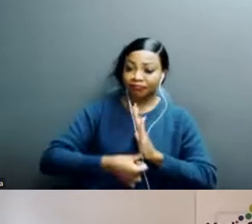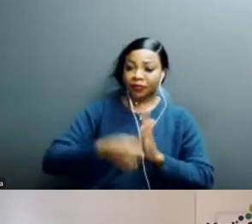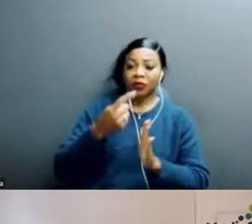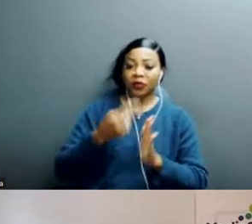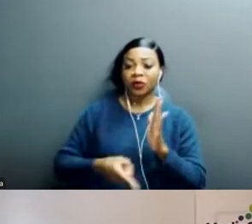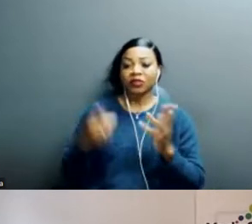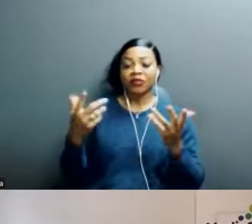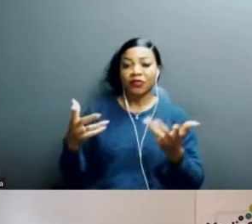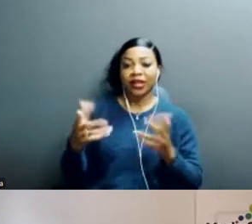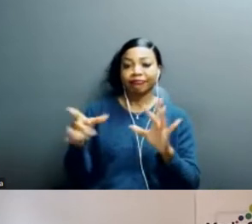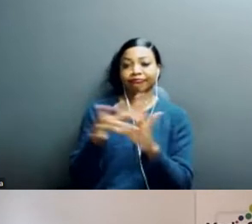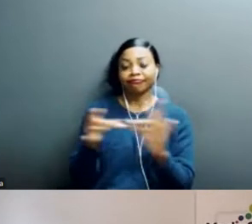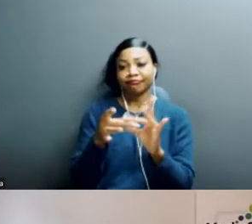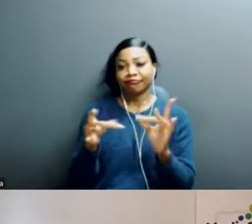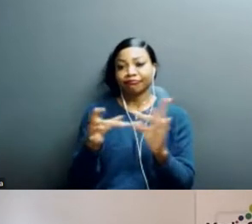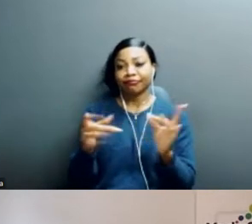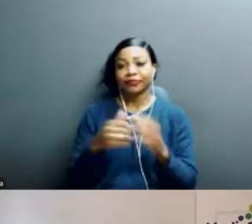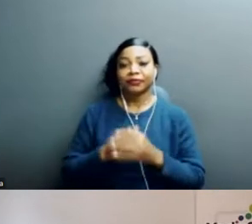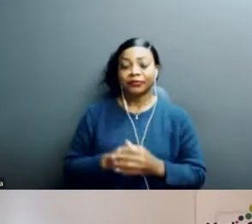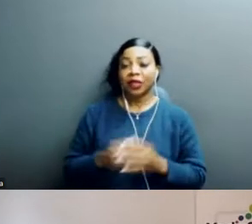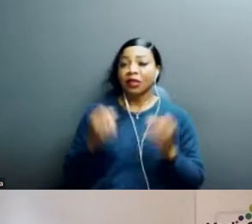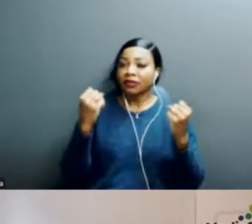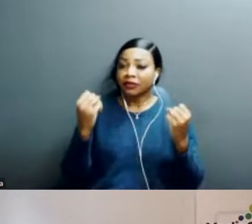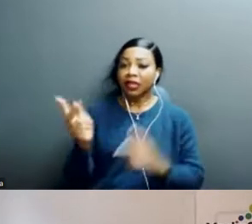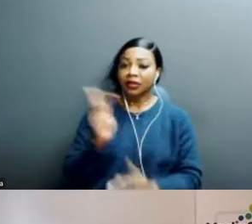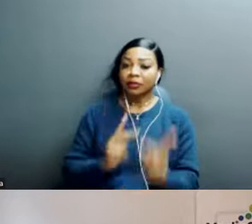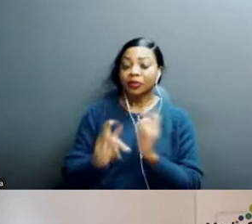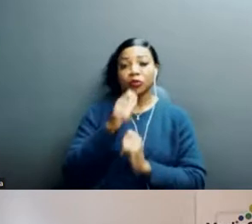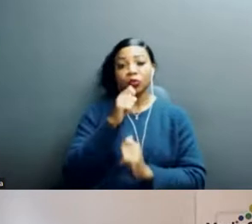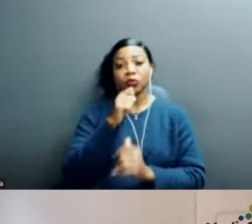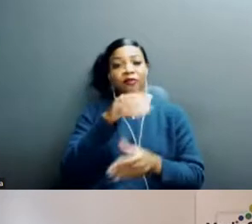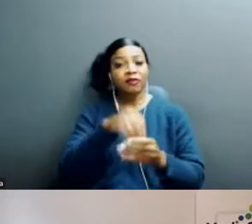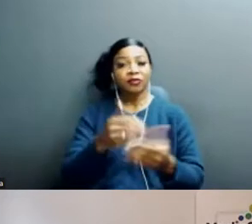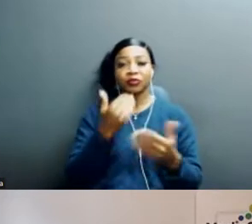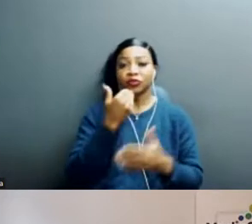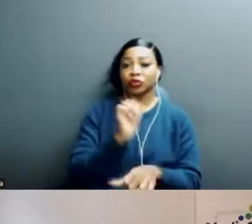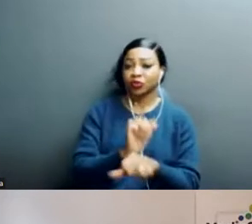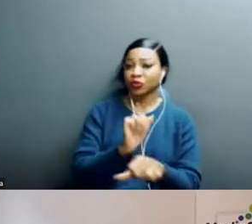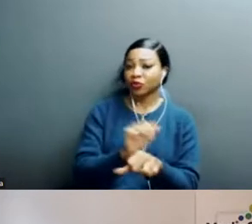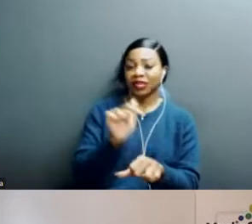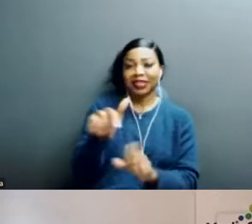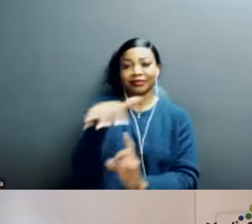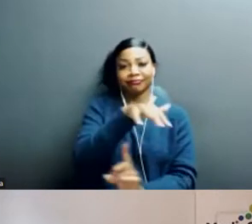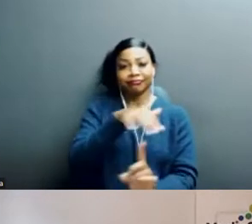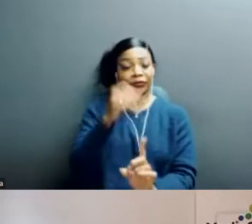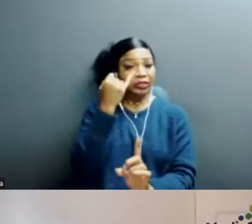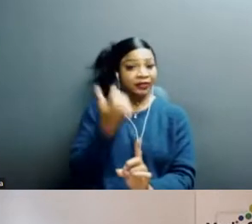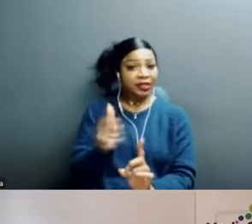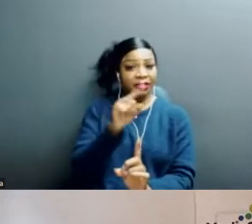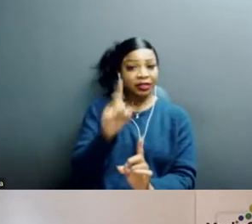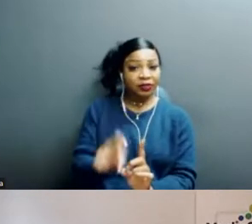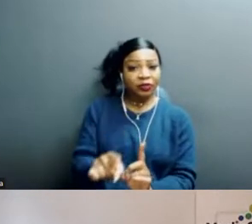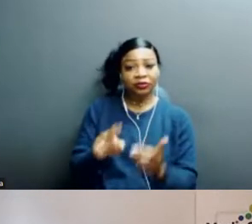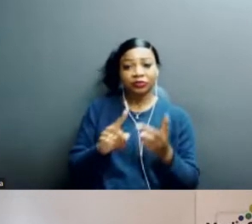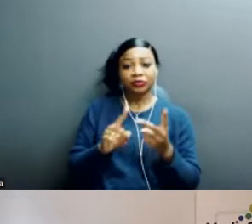saying, which is that, um, there are lots of folks doing really great work in this space. So if you have questions or, um, you're